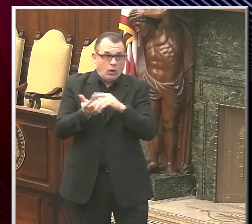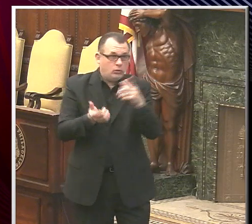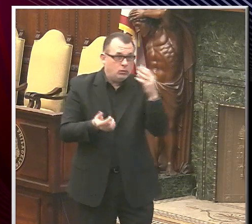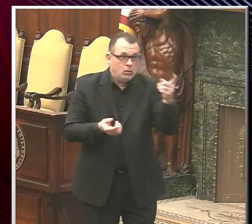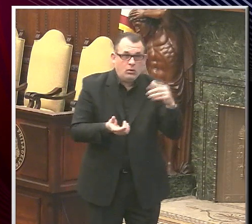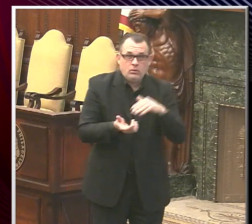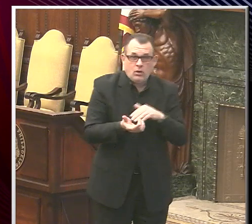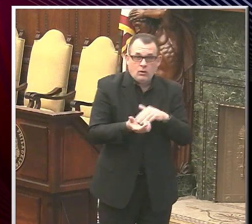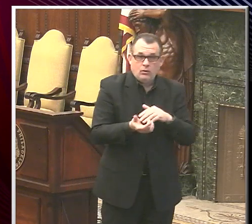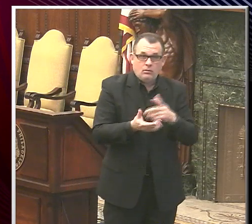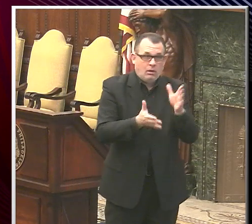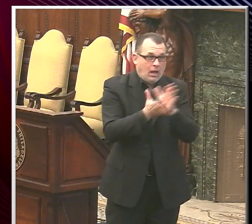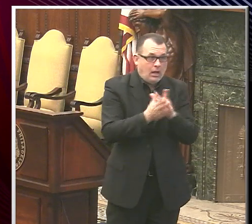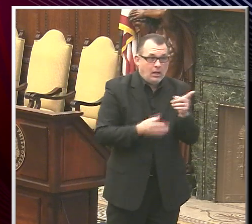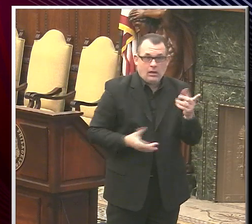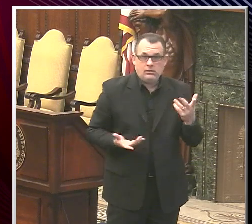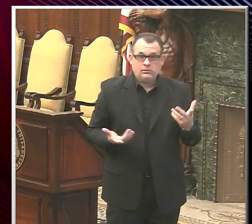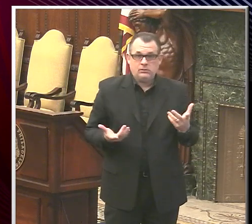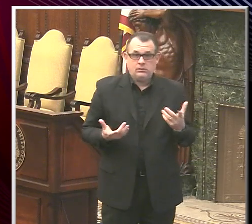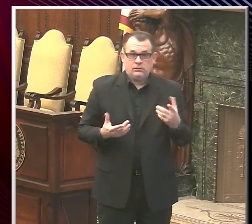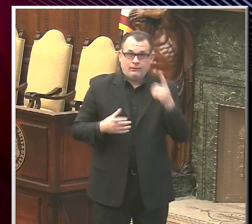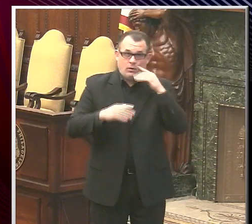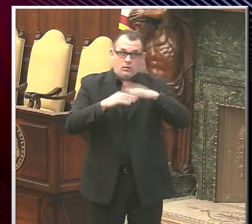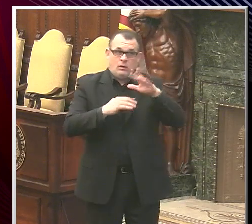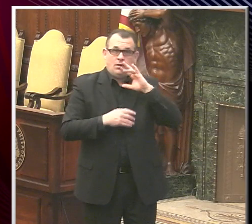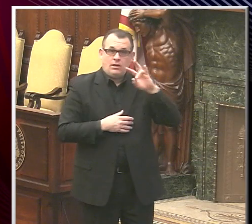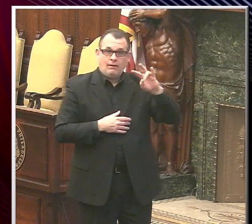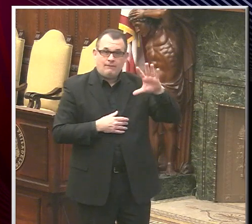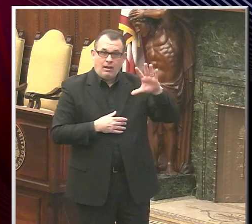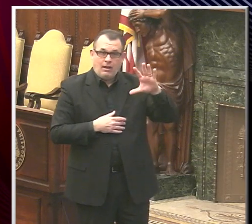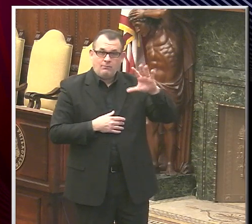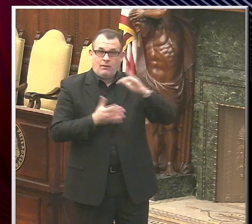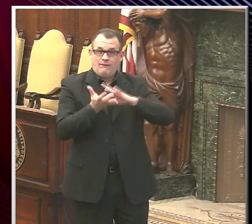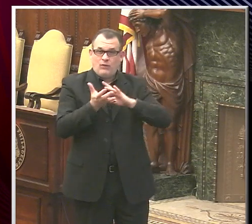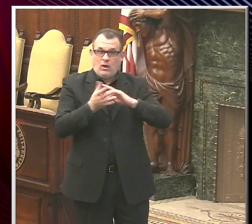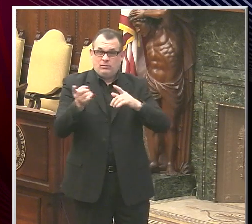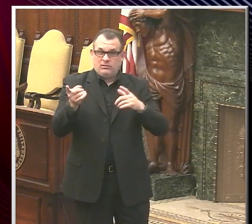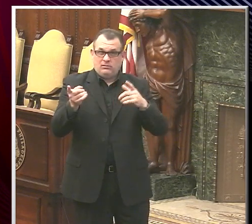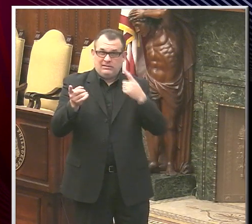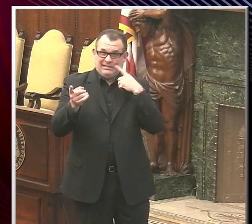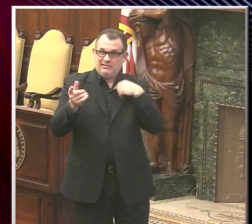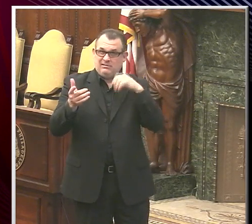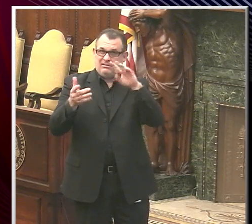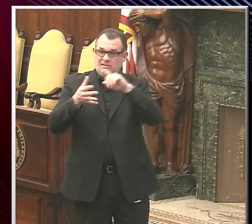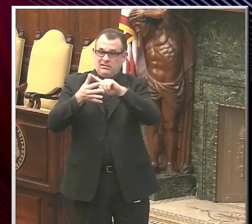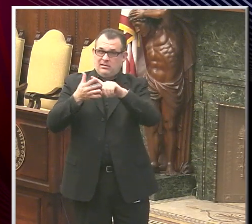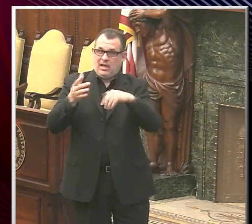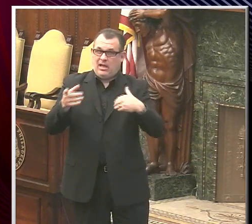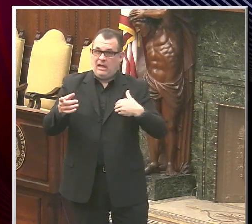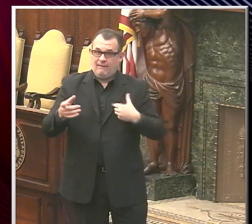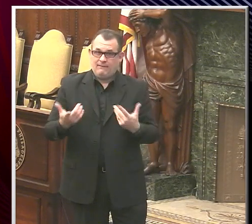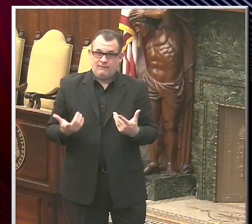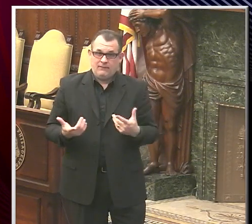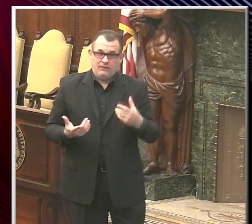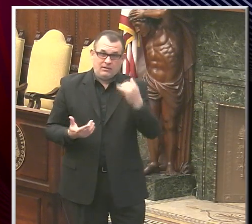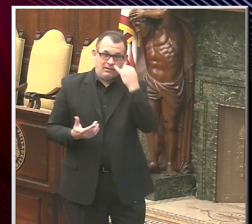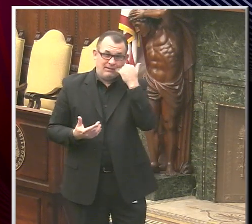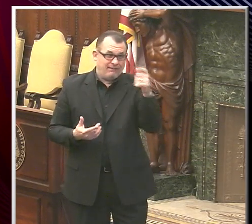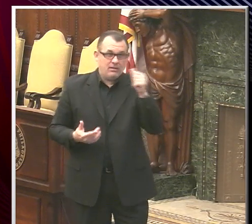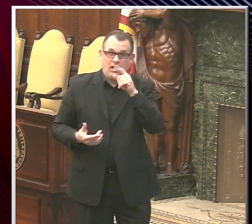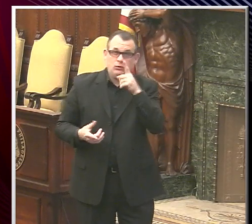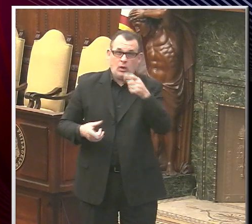Or if you are over the age of 75, you can check with the pharmacies that I mentioned earlier. And if you're anyone else, or you're not sure,